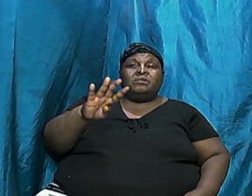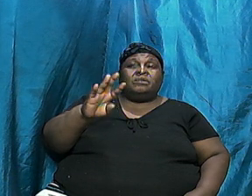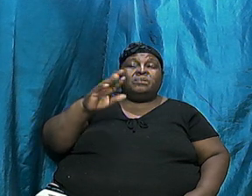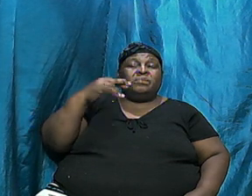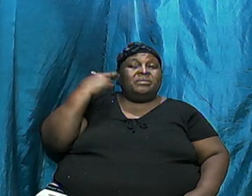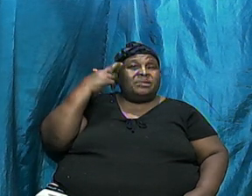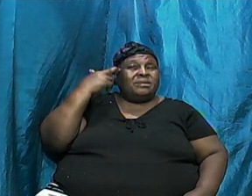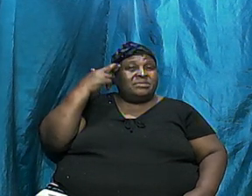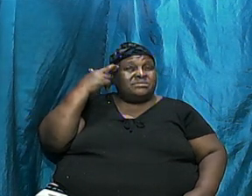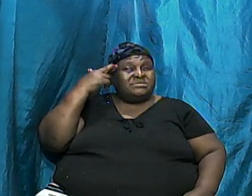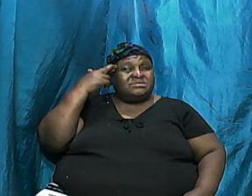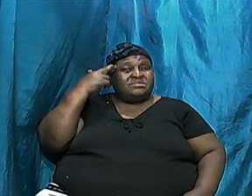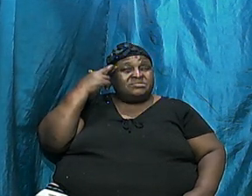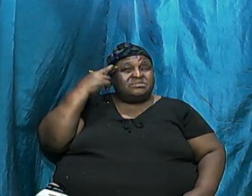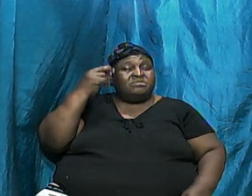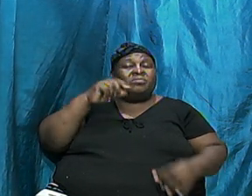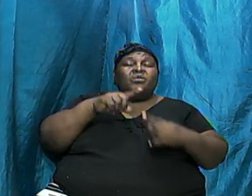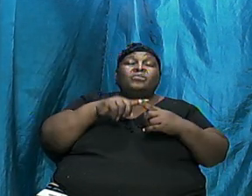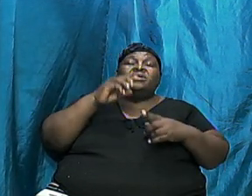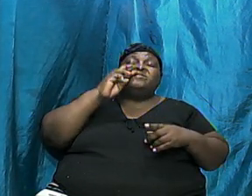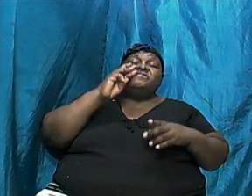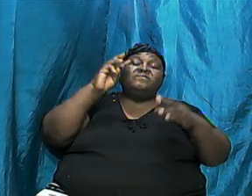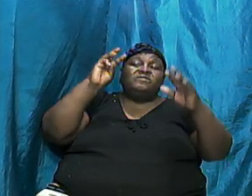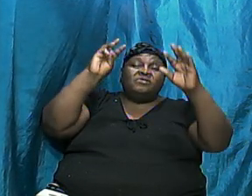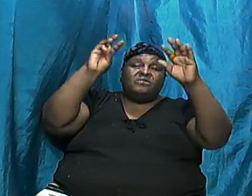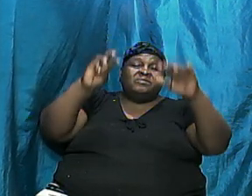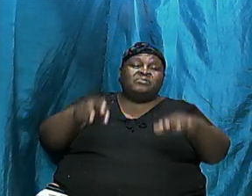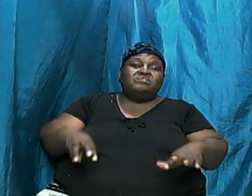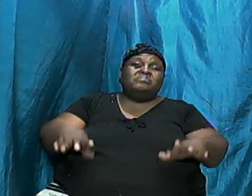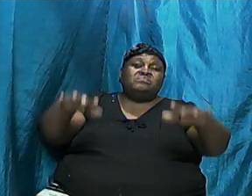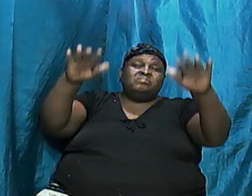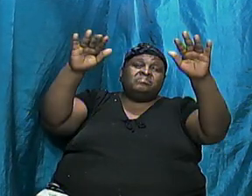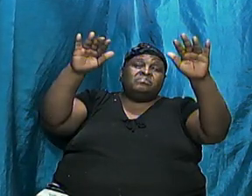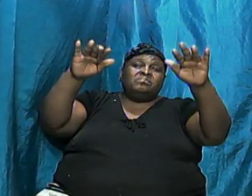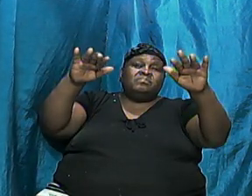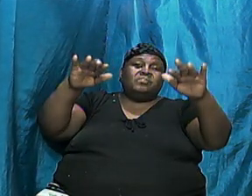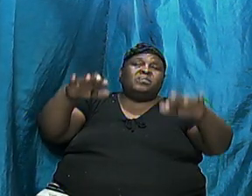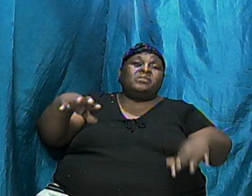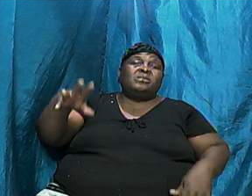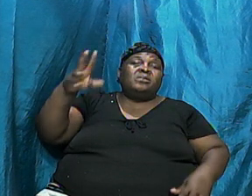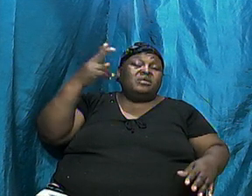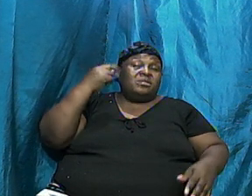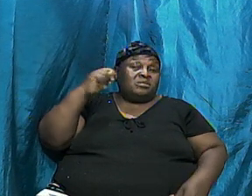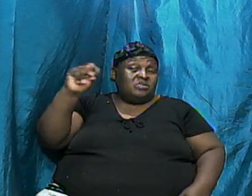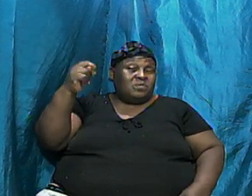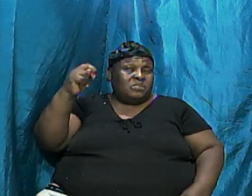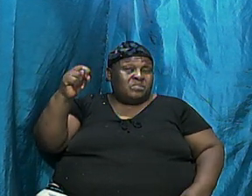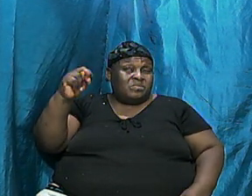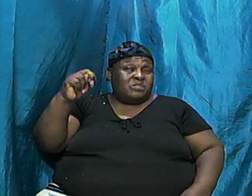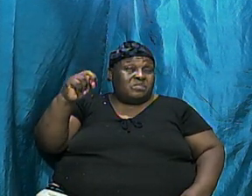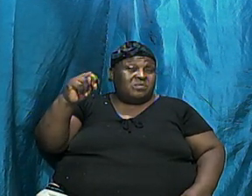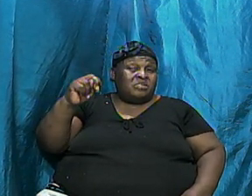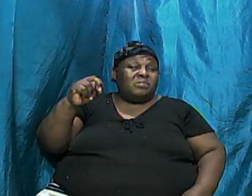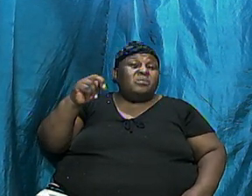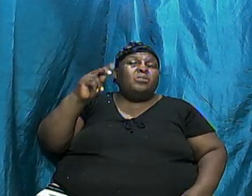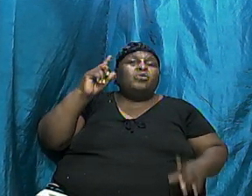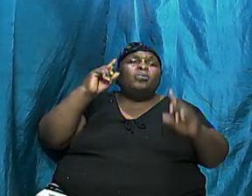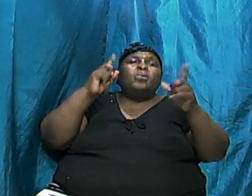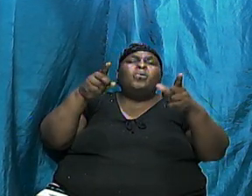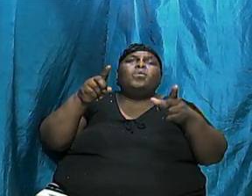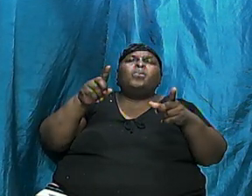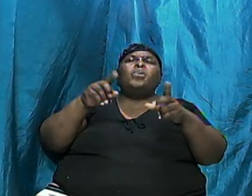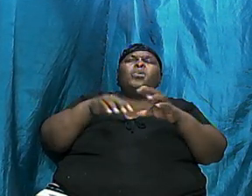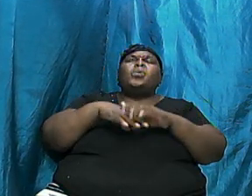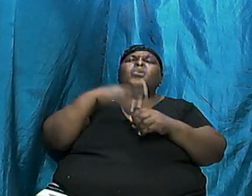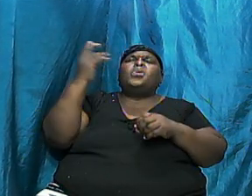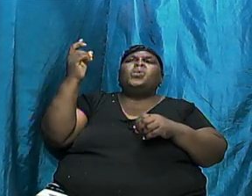that after the flood, Noah was told that he was to go out and